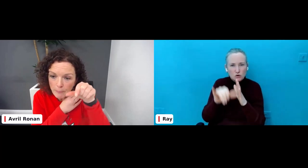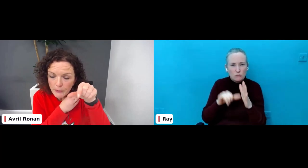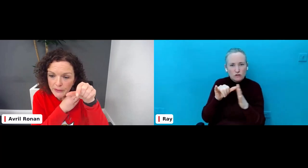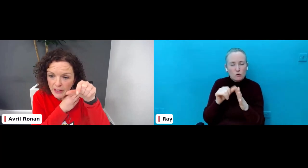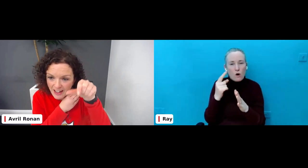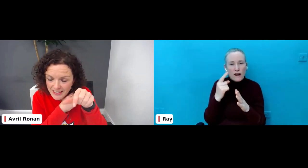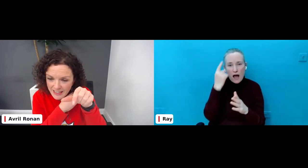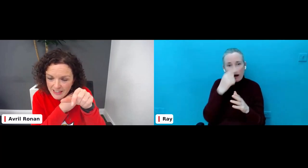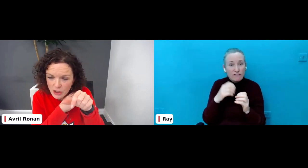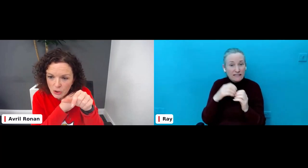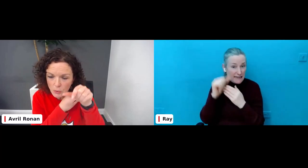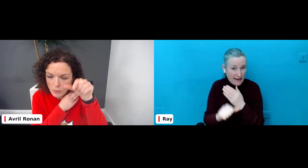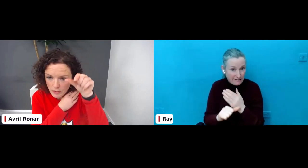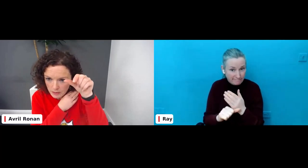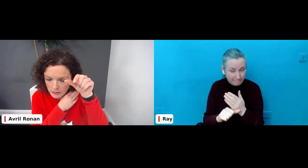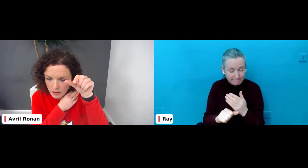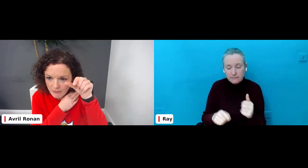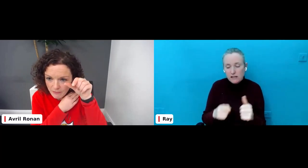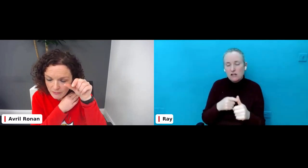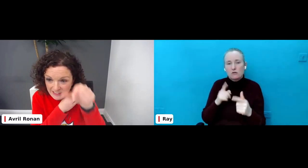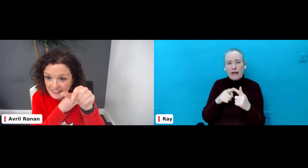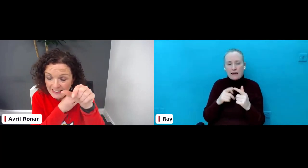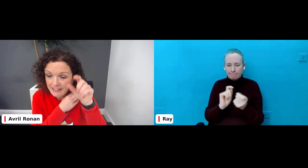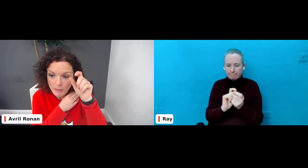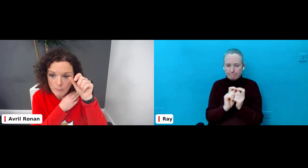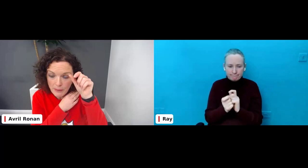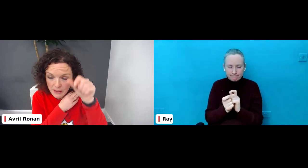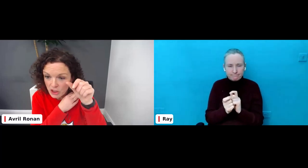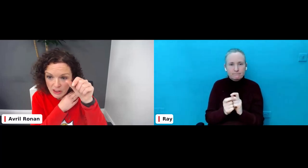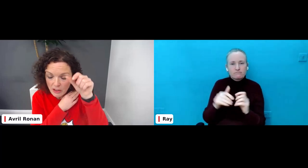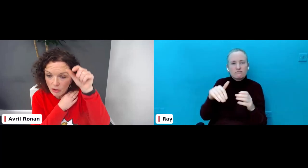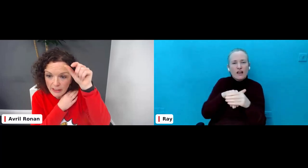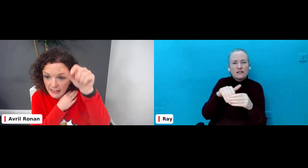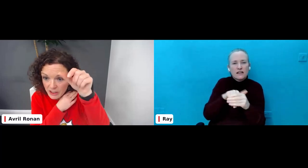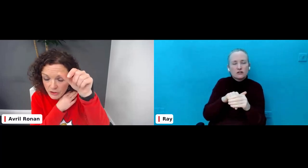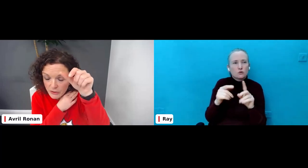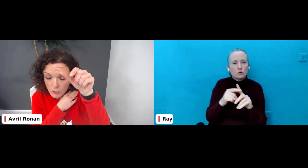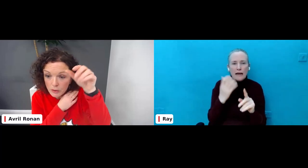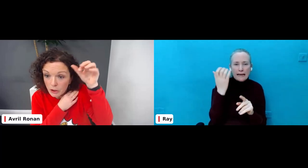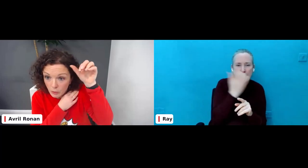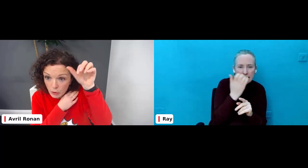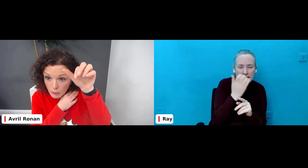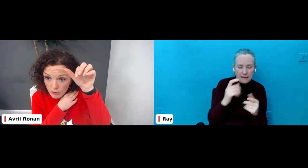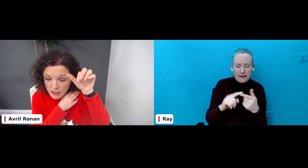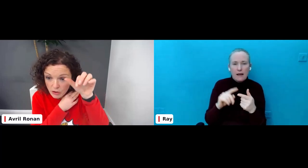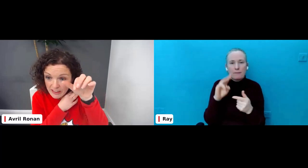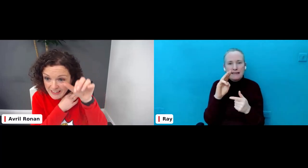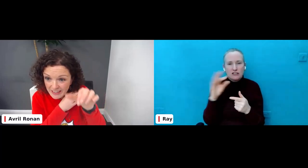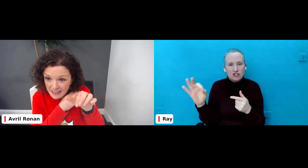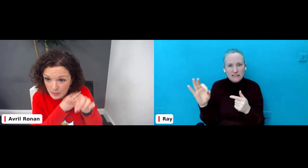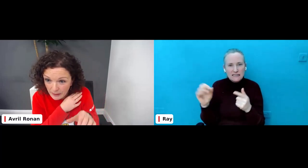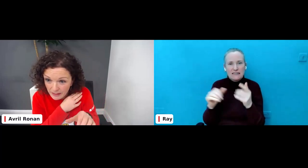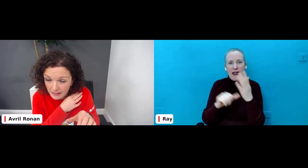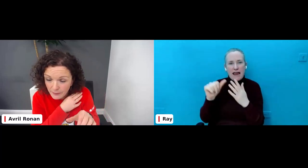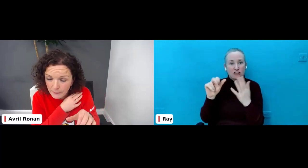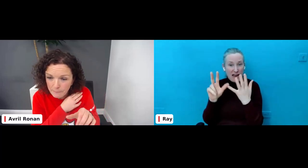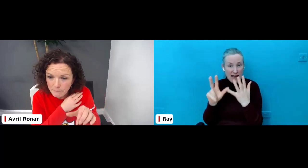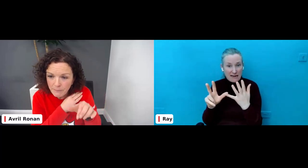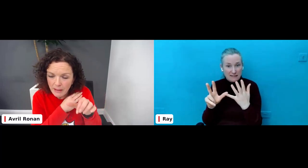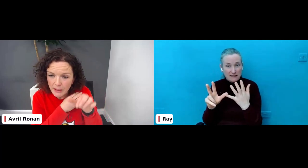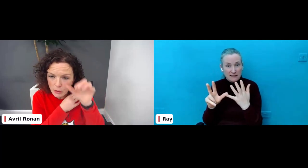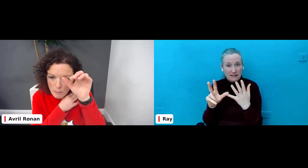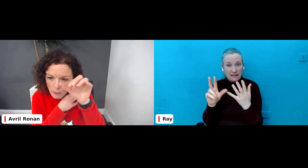can go in and put the content to clean PG or eight years old. You know, you can restrict that as well.